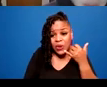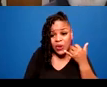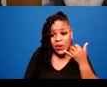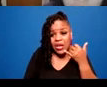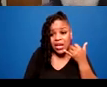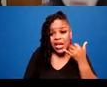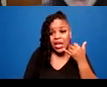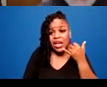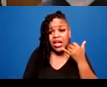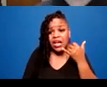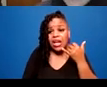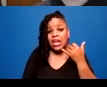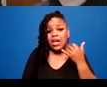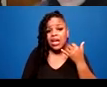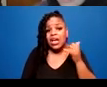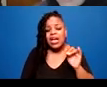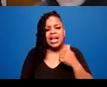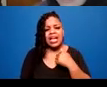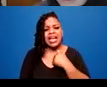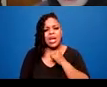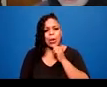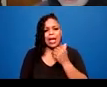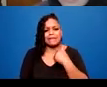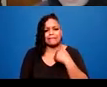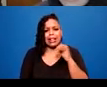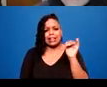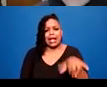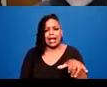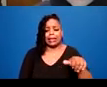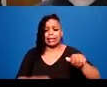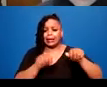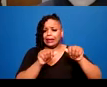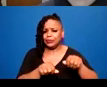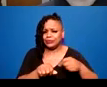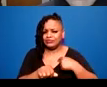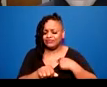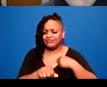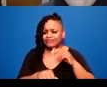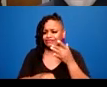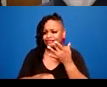I don't have that capability, unfortunately, to call in.